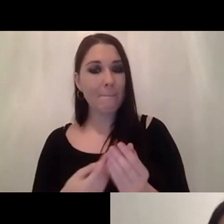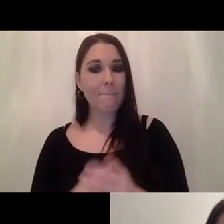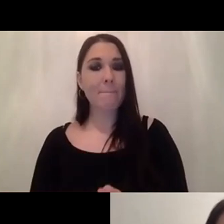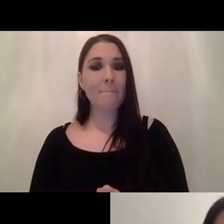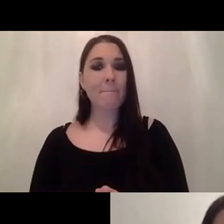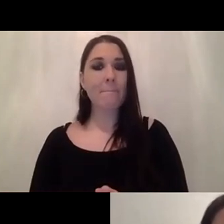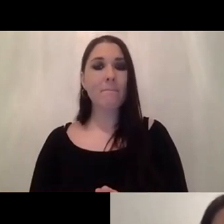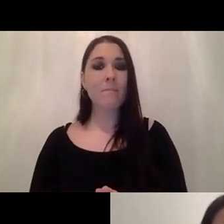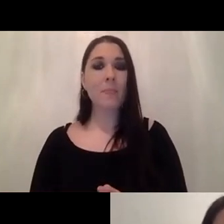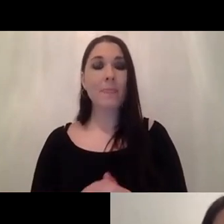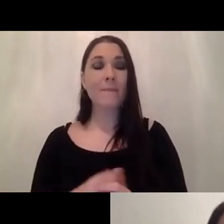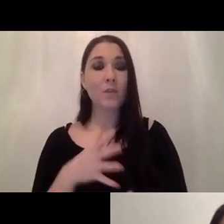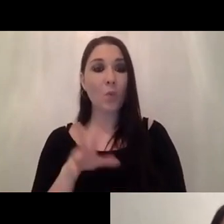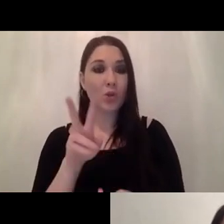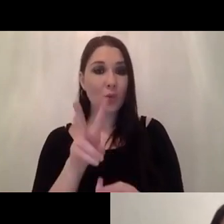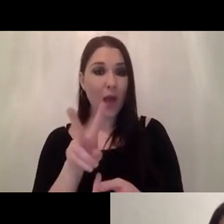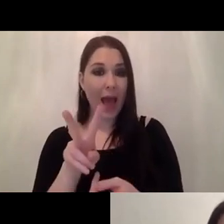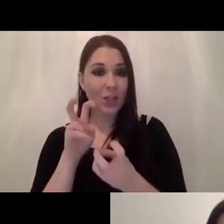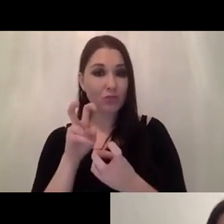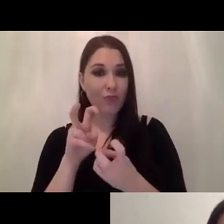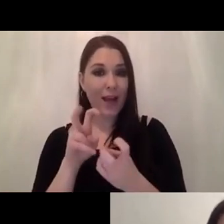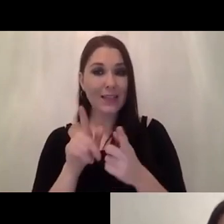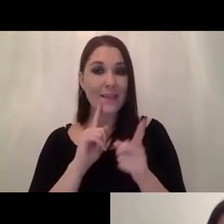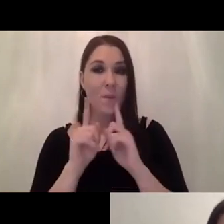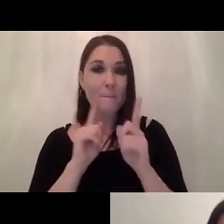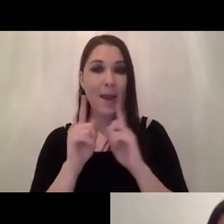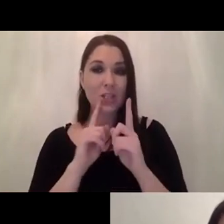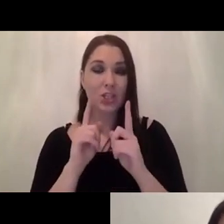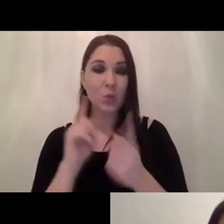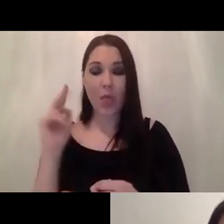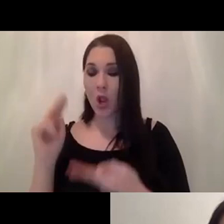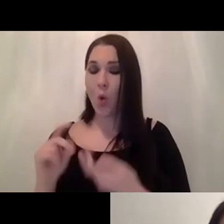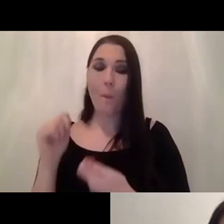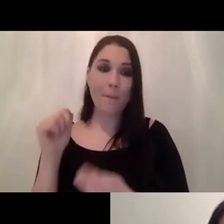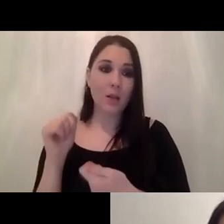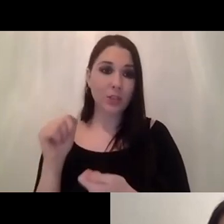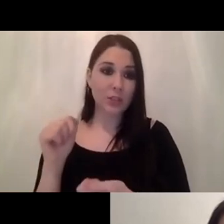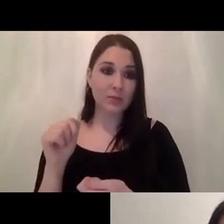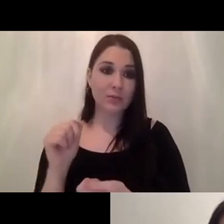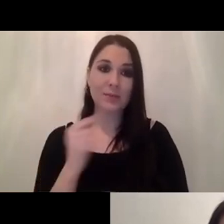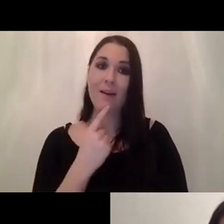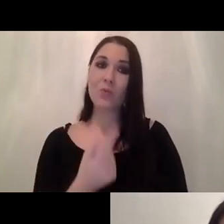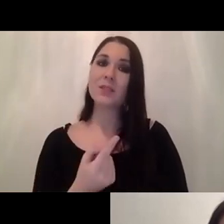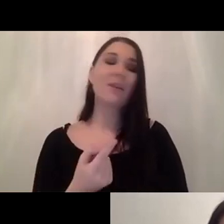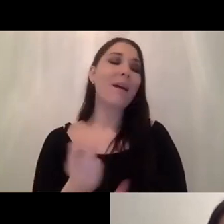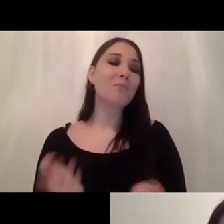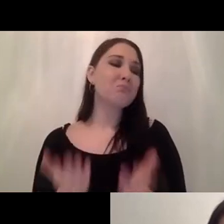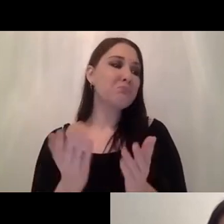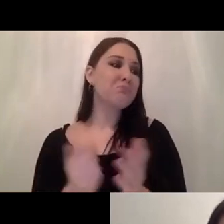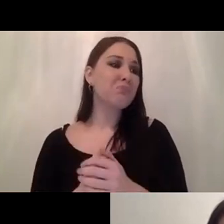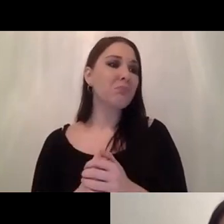extract depth information with a low budget i would say go for um